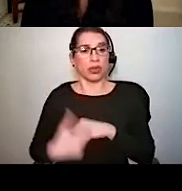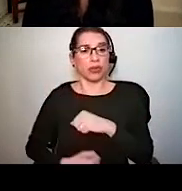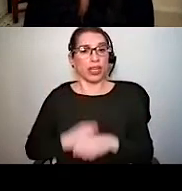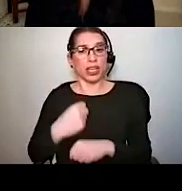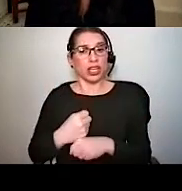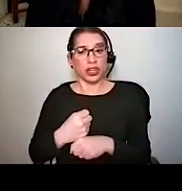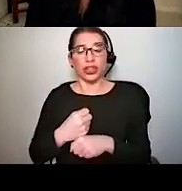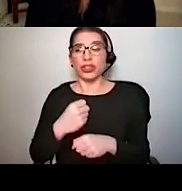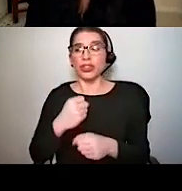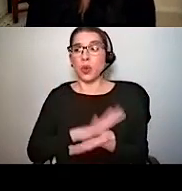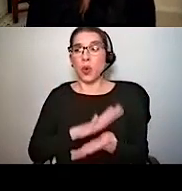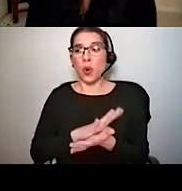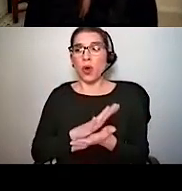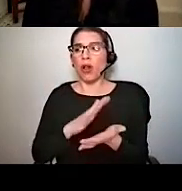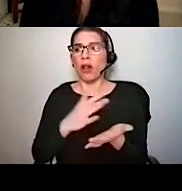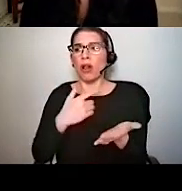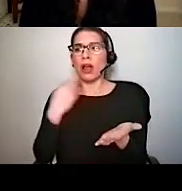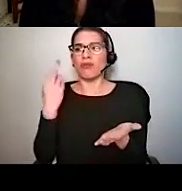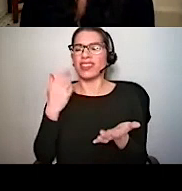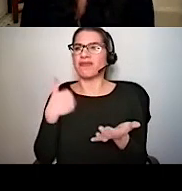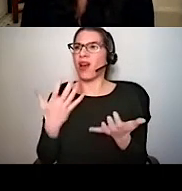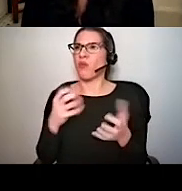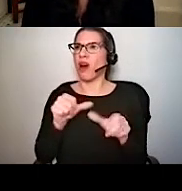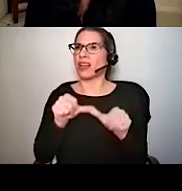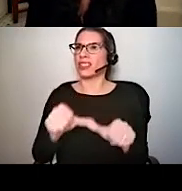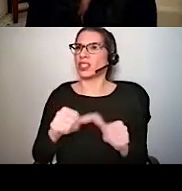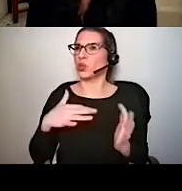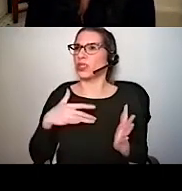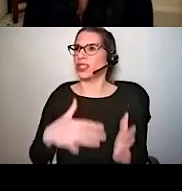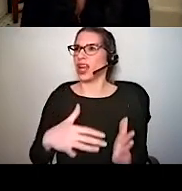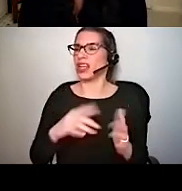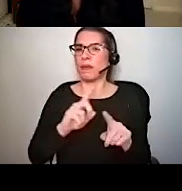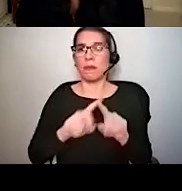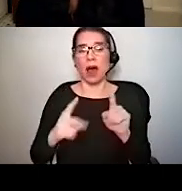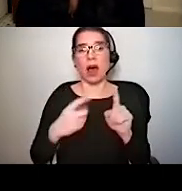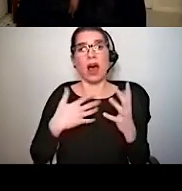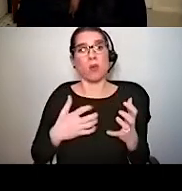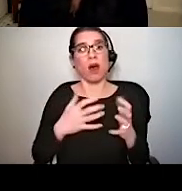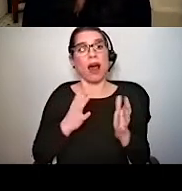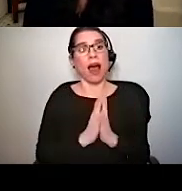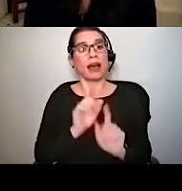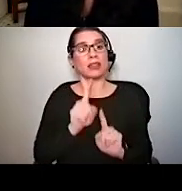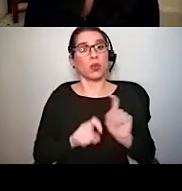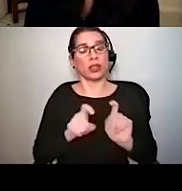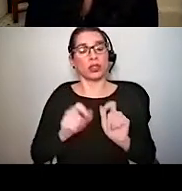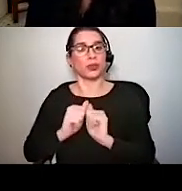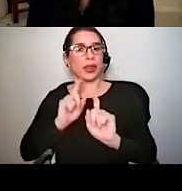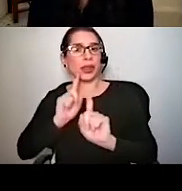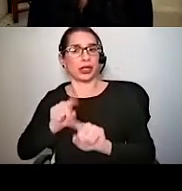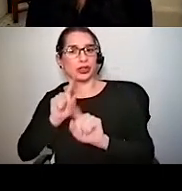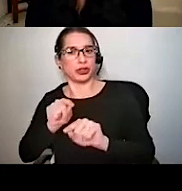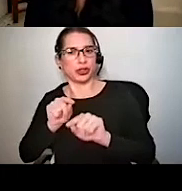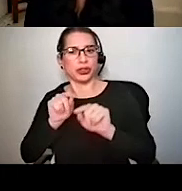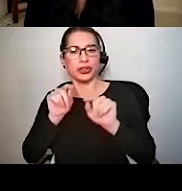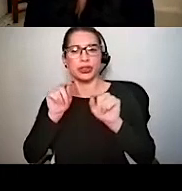continue to study. But I wanted to ask questions that had answers. And the philosophical nature of that